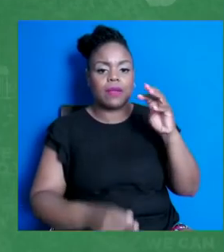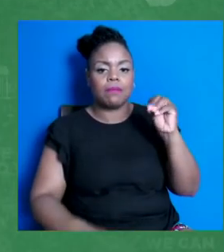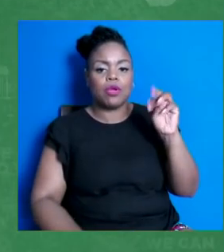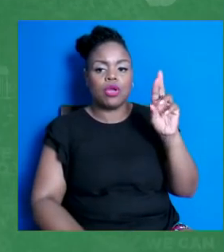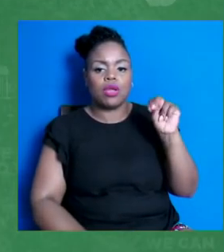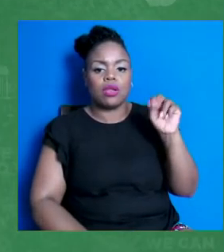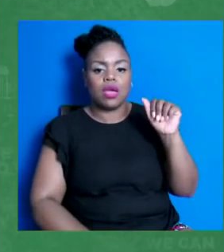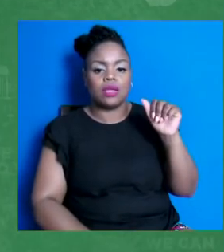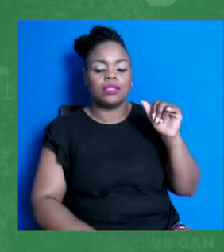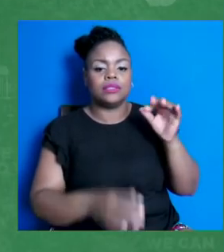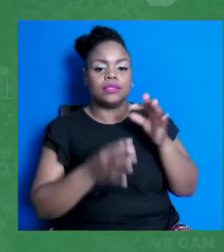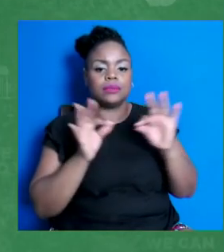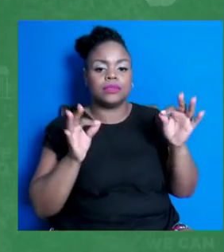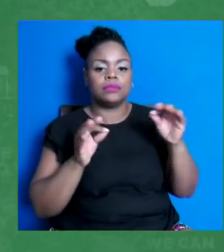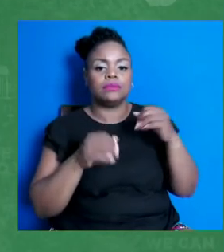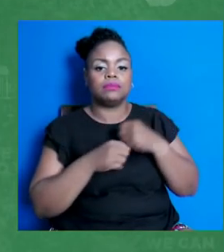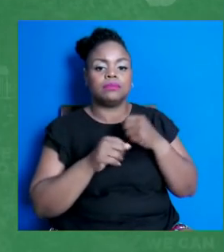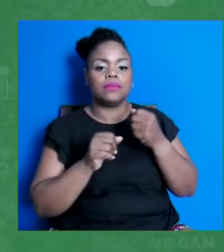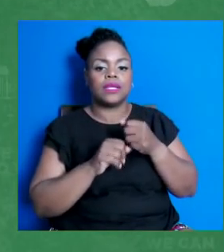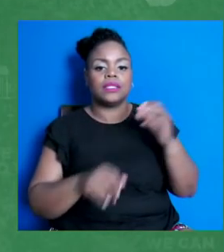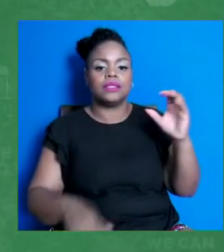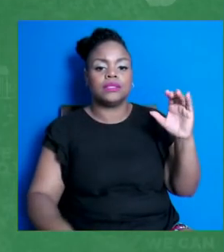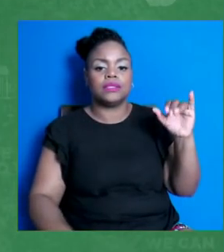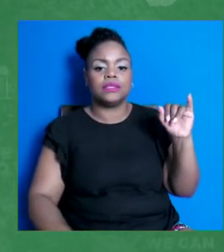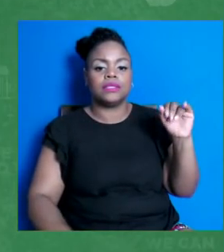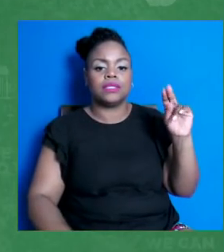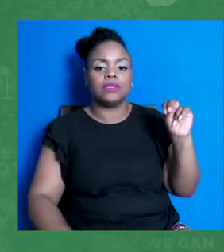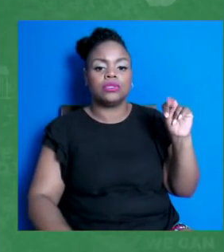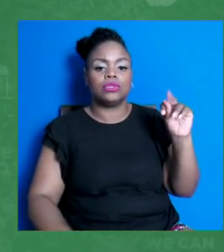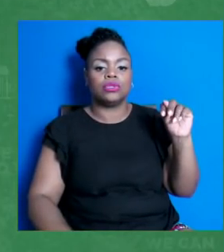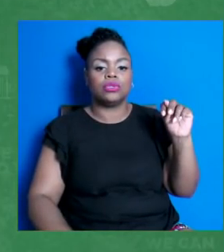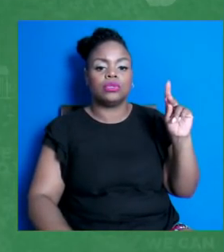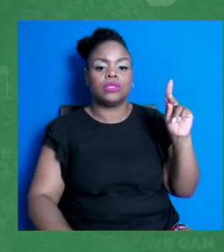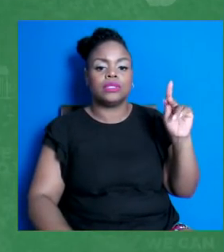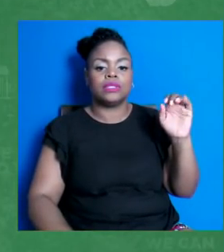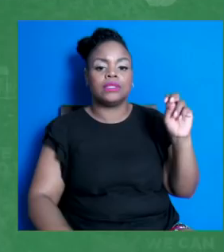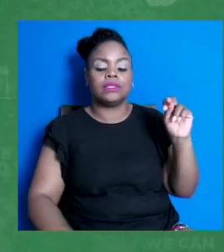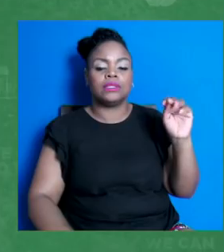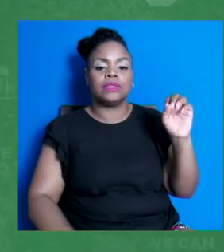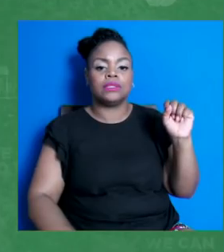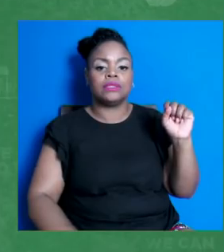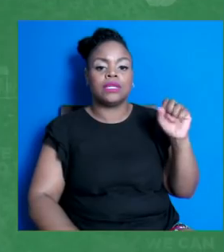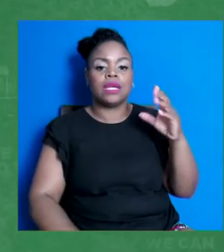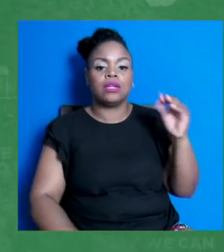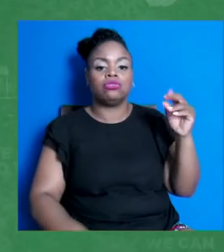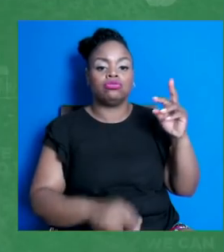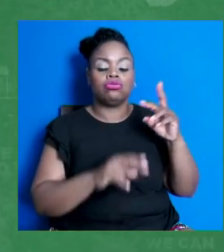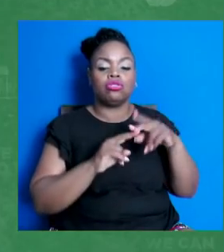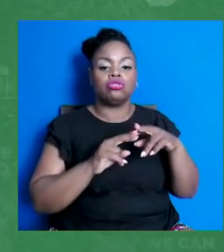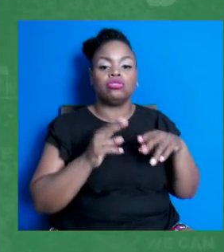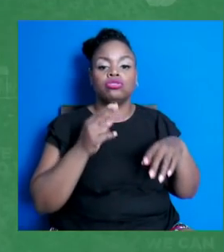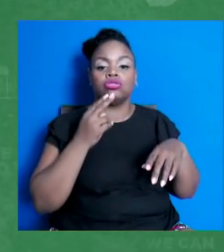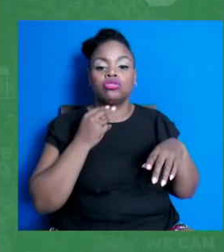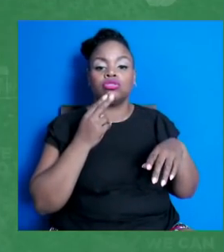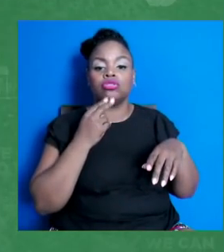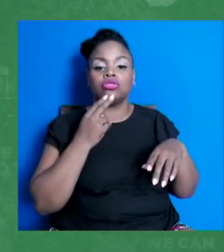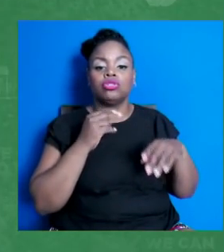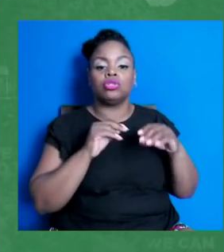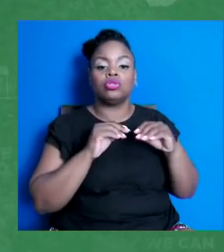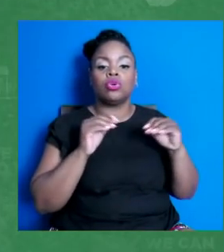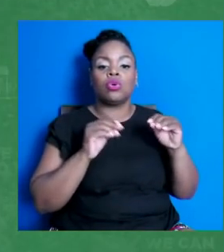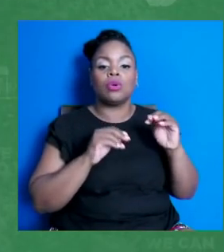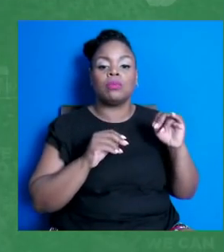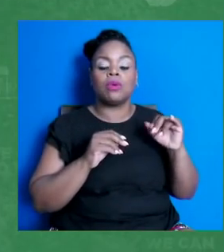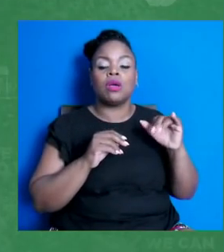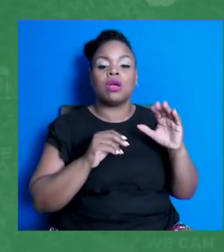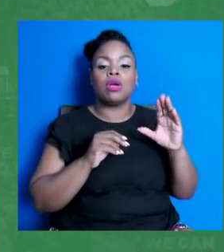lipids, also known as fats, salts, and sugar. That's it. No magnets, no microchips, and it cannot access